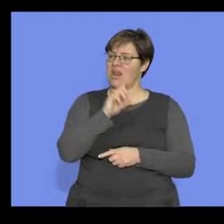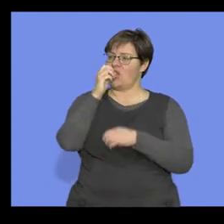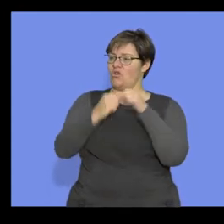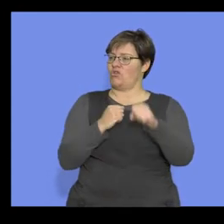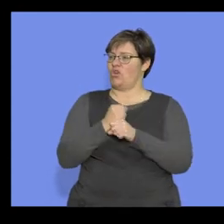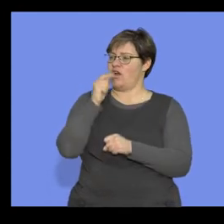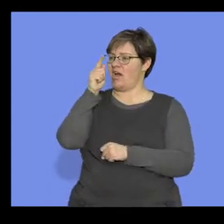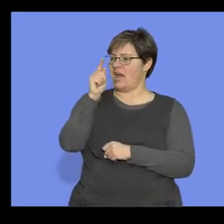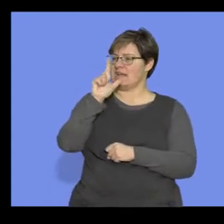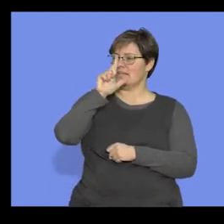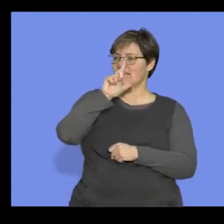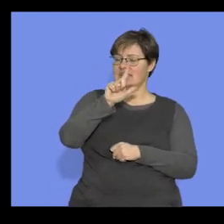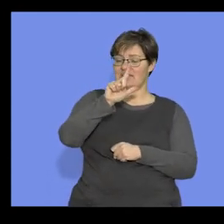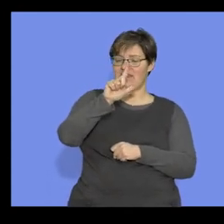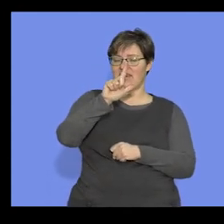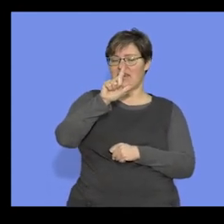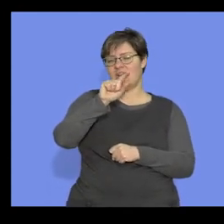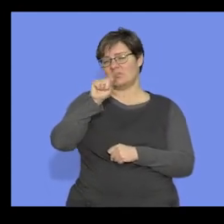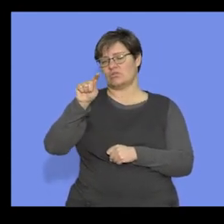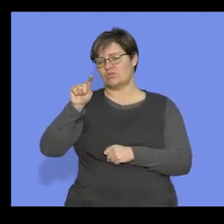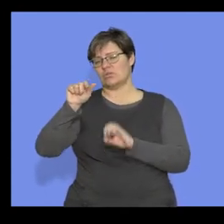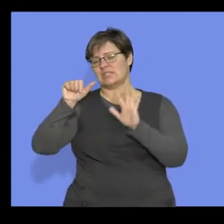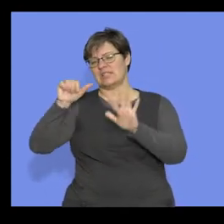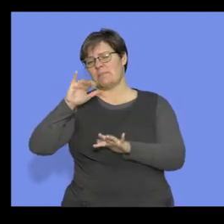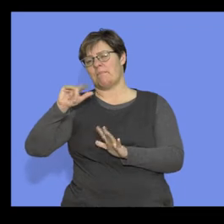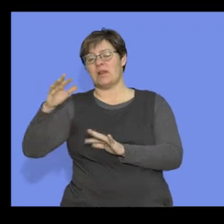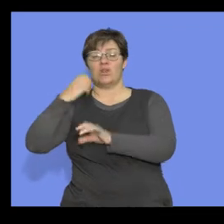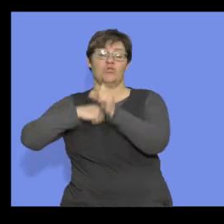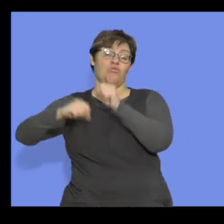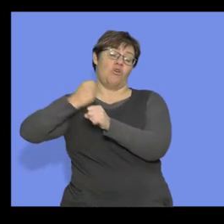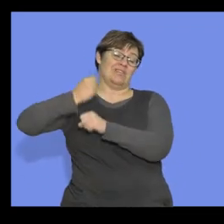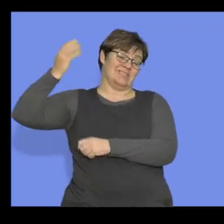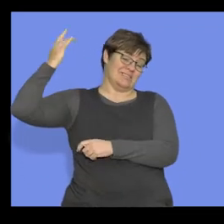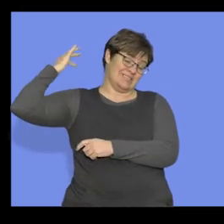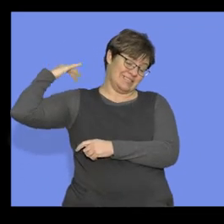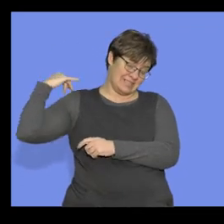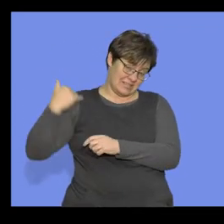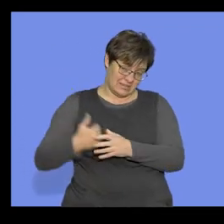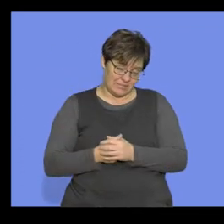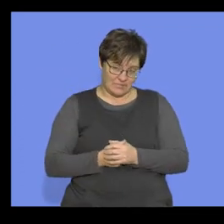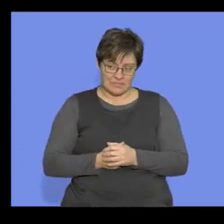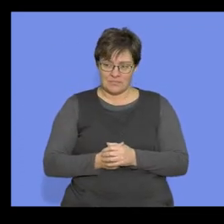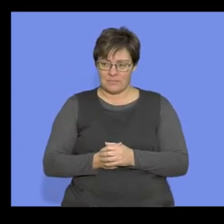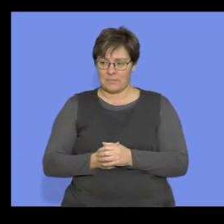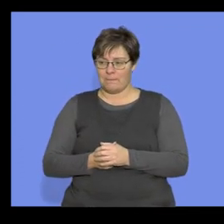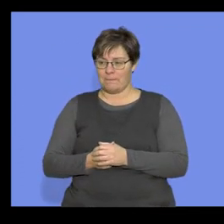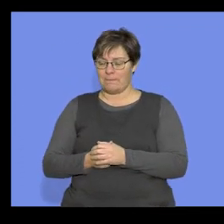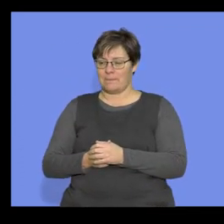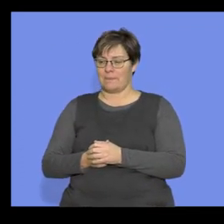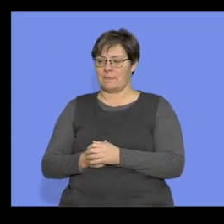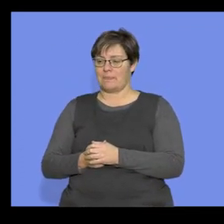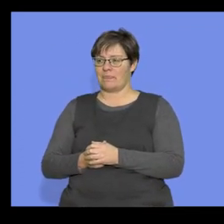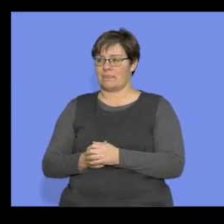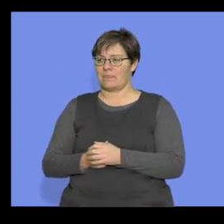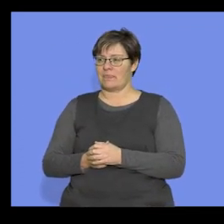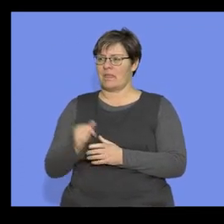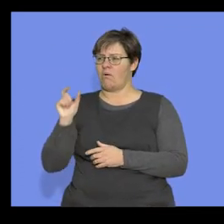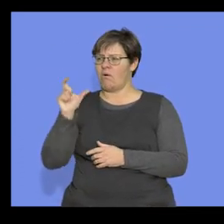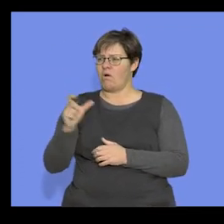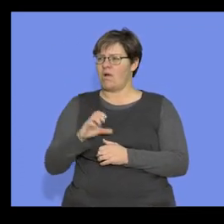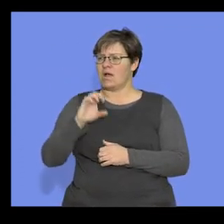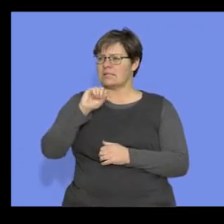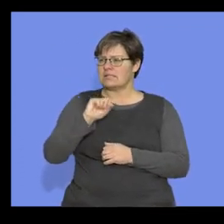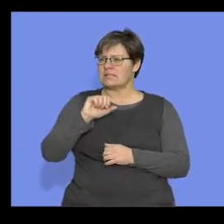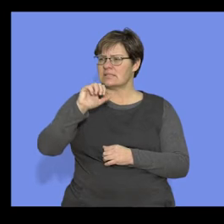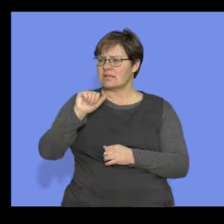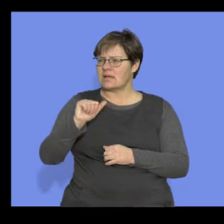tells me, all right, that it was seven, all right, to six million years ago. So I'm going to write it